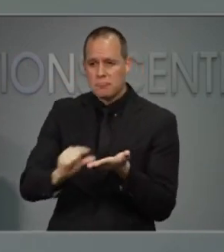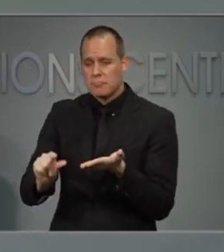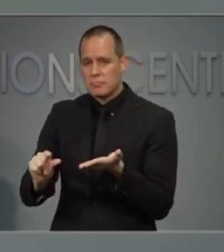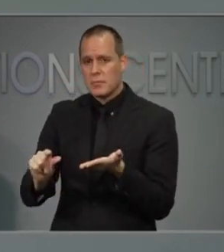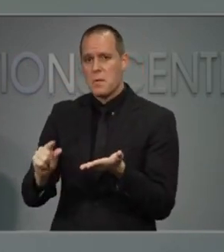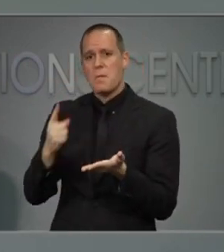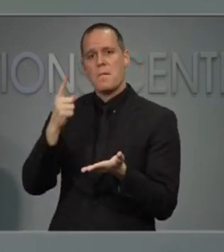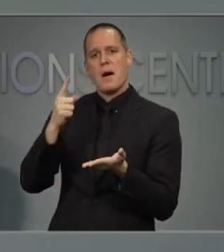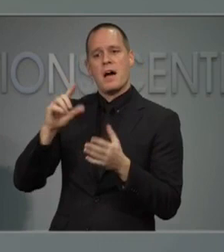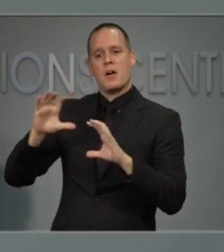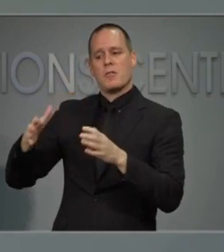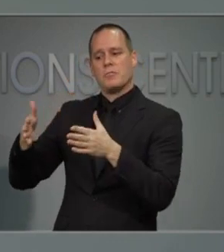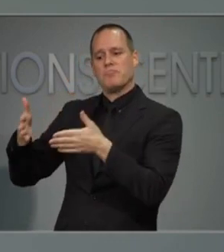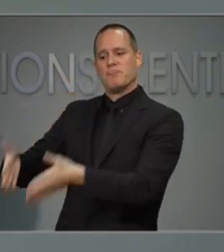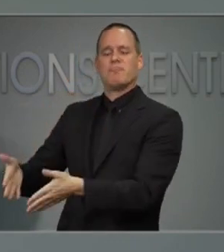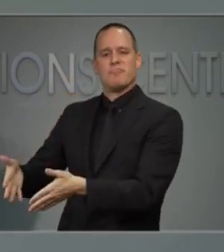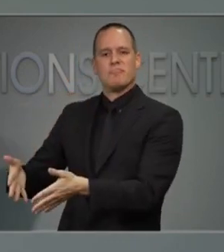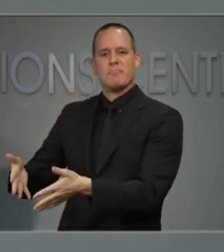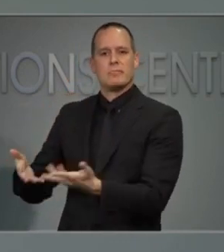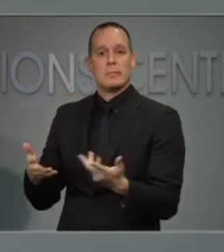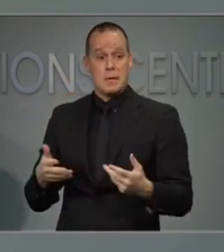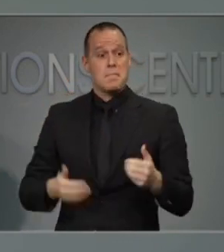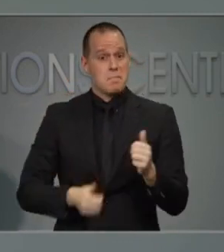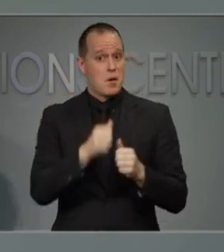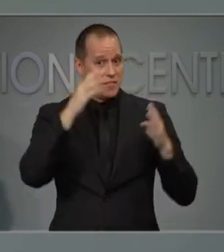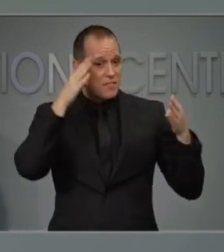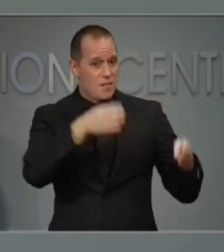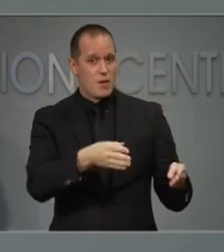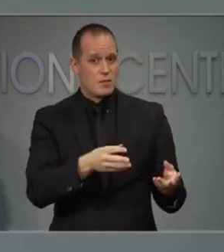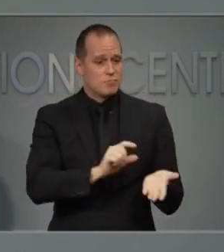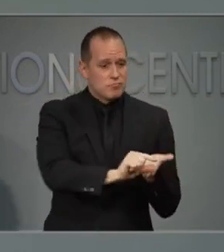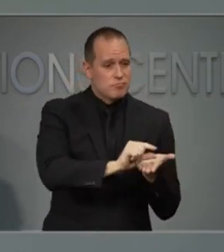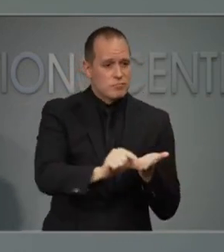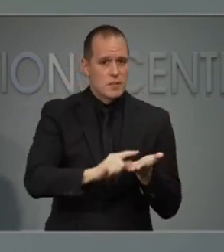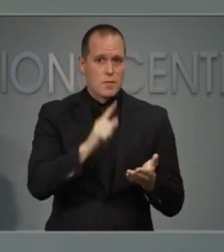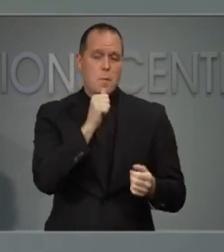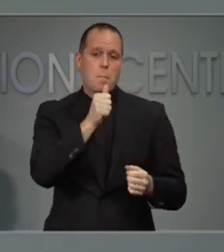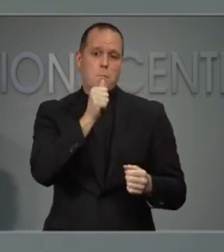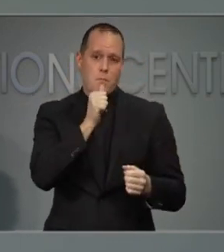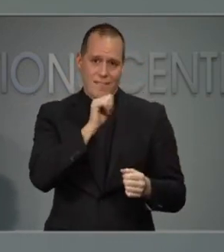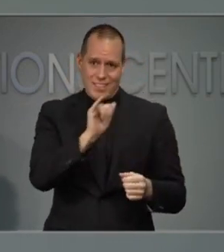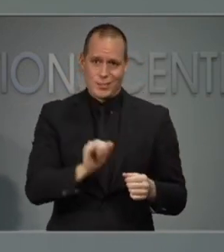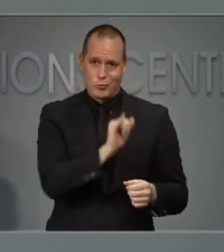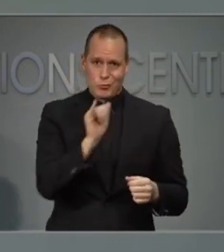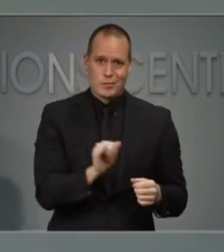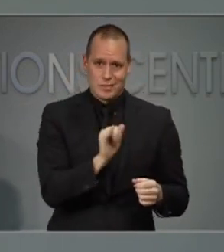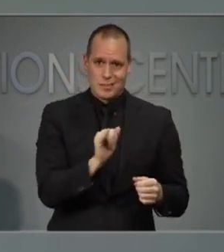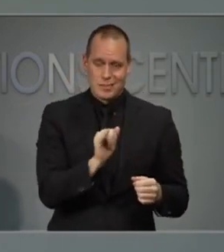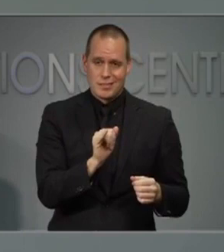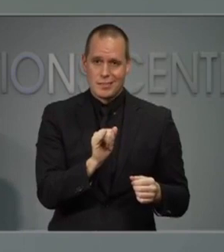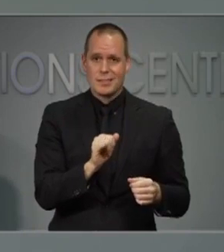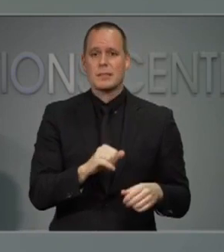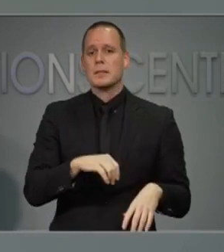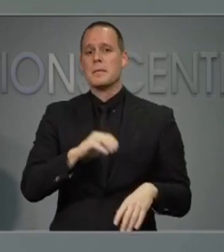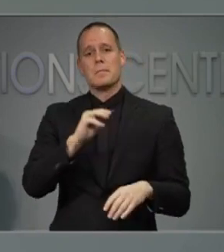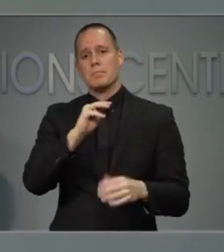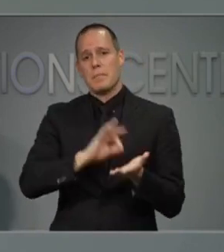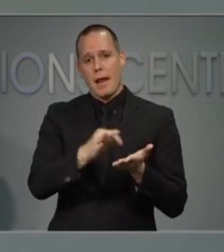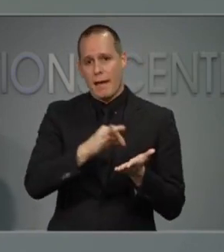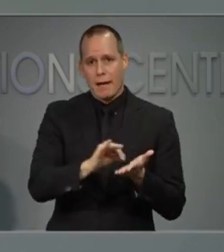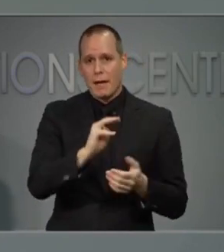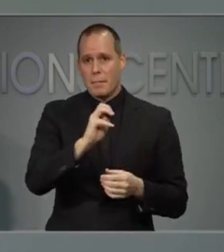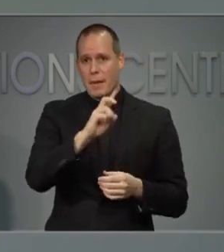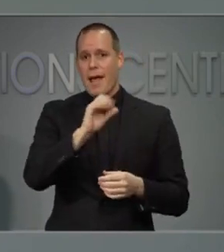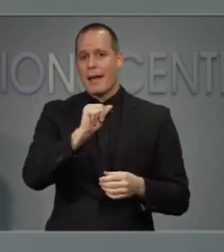health providers who mostly see patients with private and employer-based health insurance or Medicare or Medicare, patients